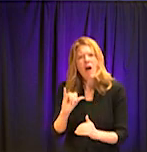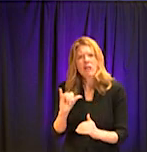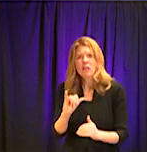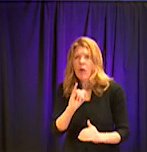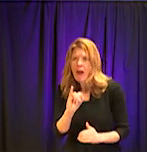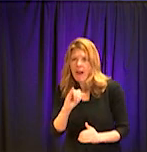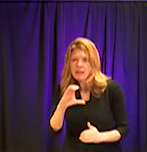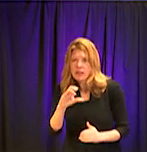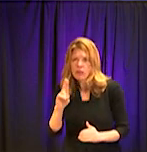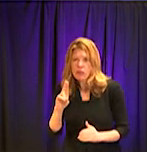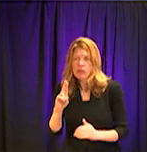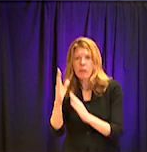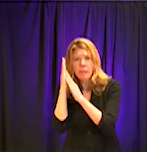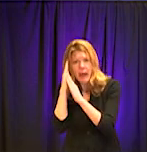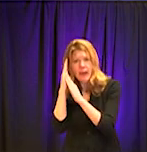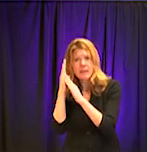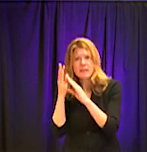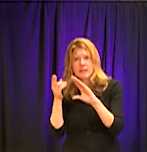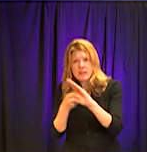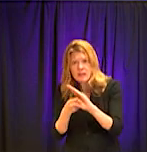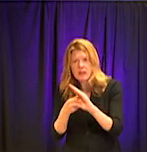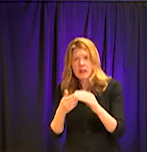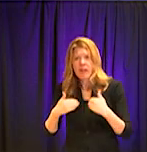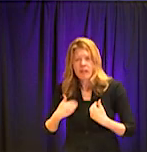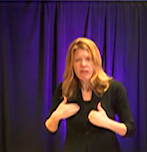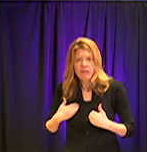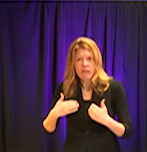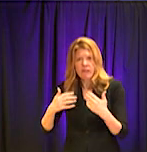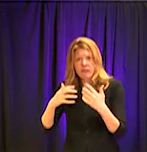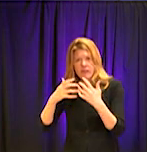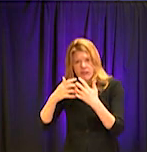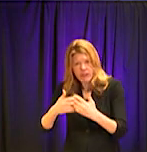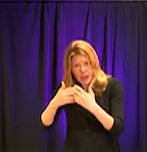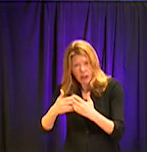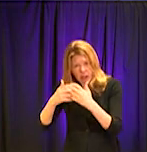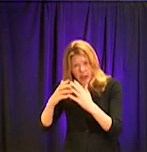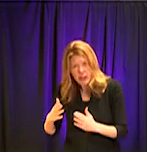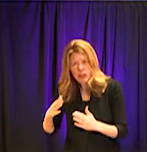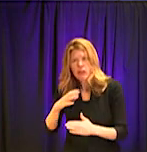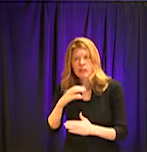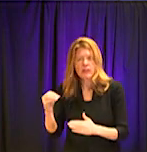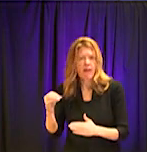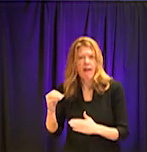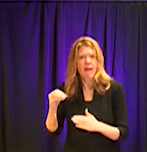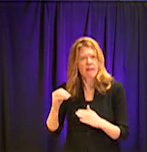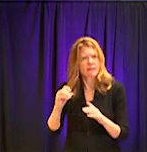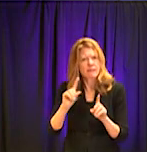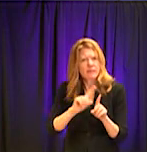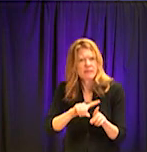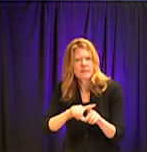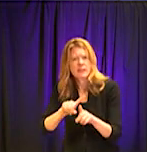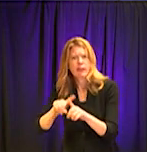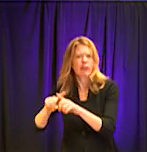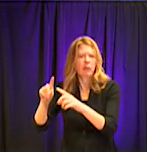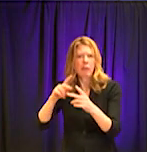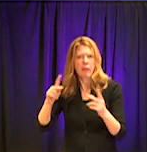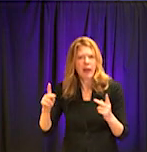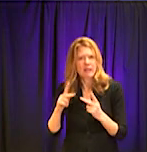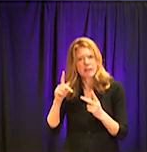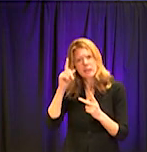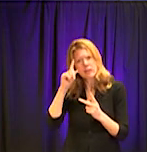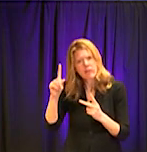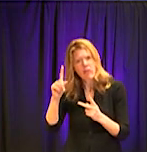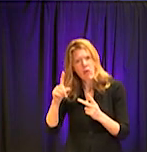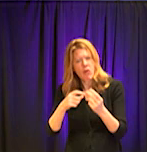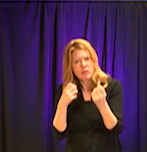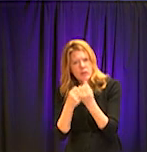beds and ventilators and just hospital beds to deal with a large number of patients, um, um, that are going to be seeking care and needing medical care. Yeah,